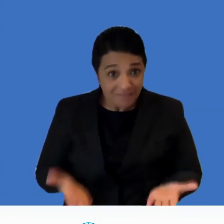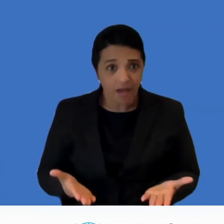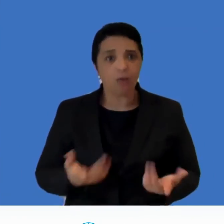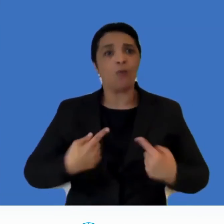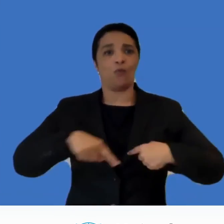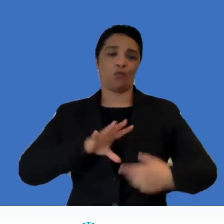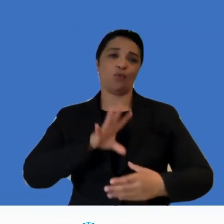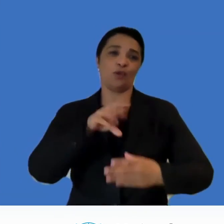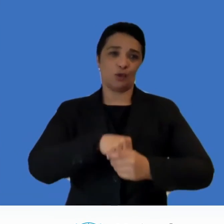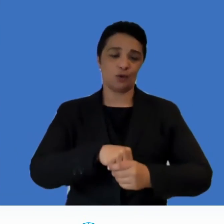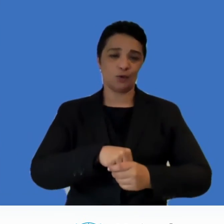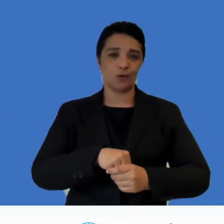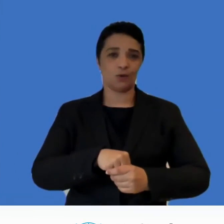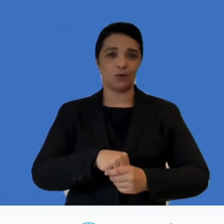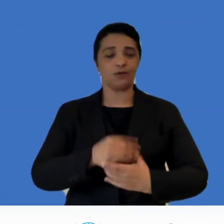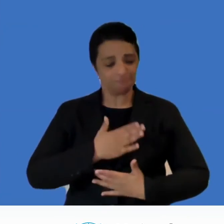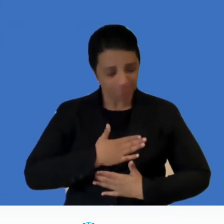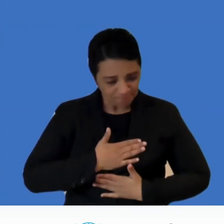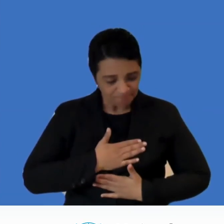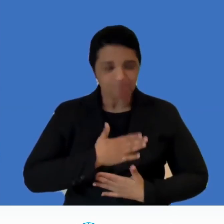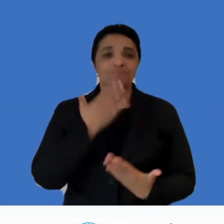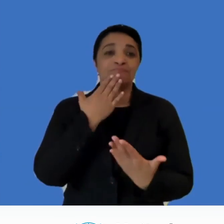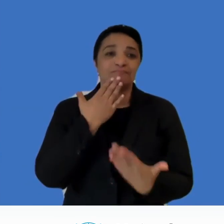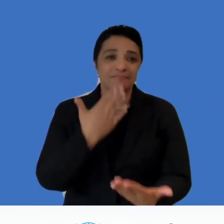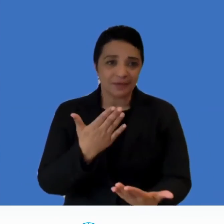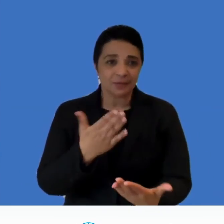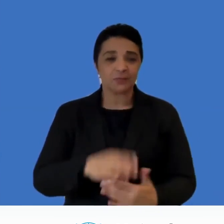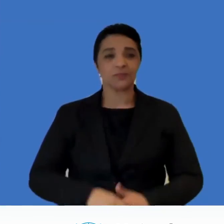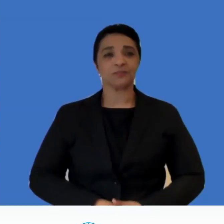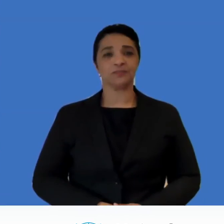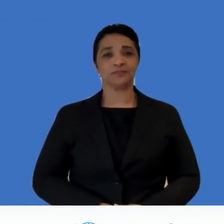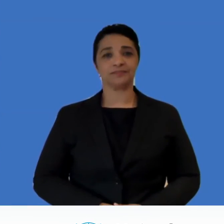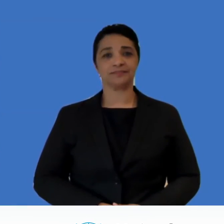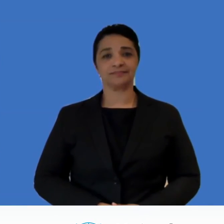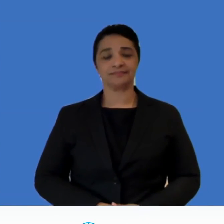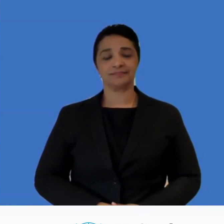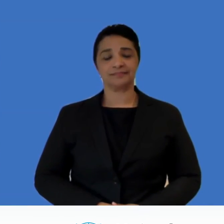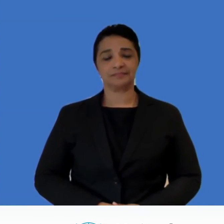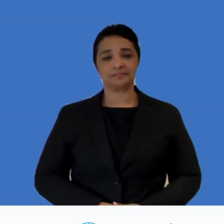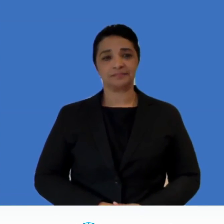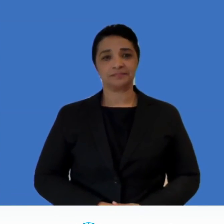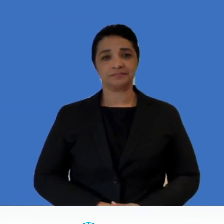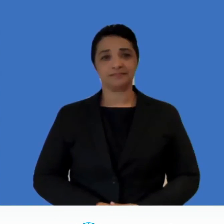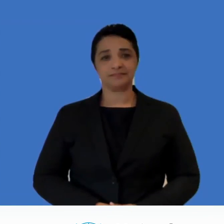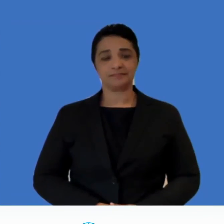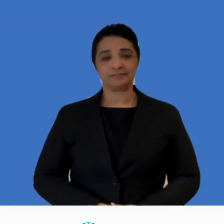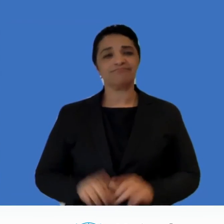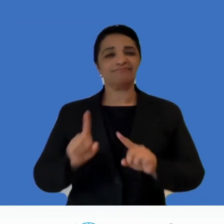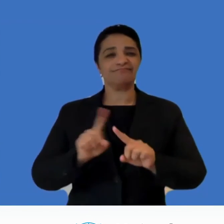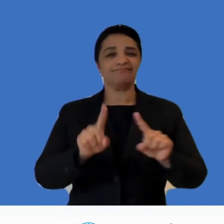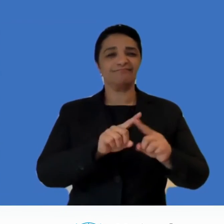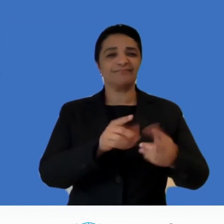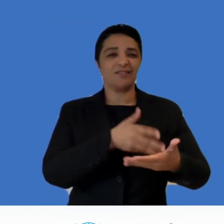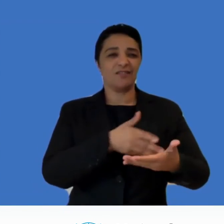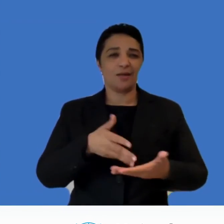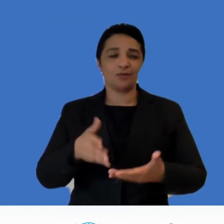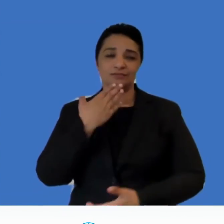my leave thank you gracias asante sana zitomo kwandili thank